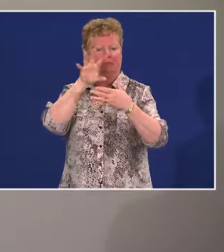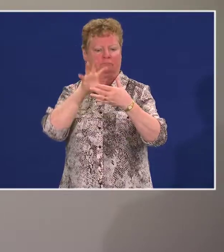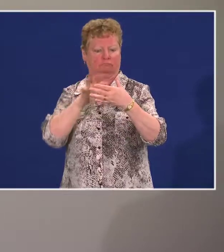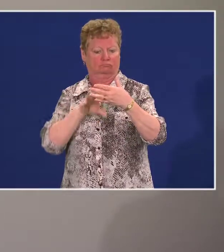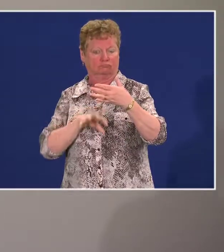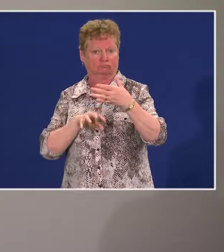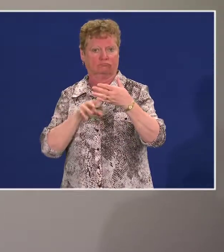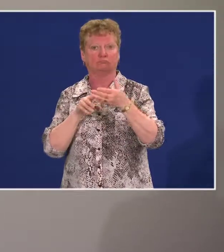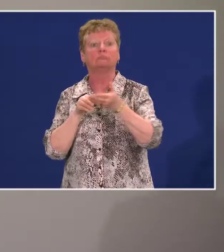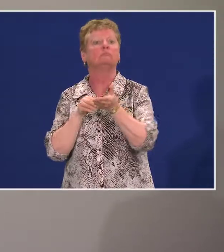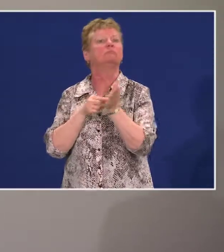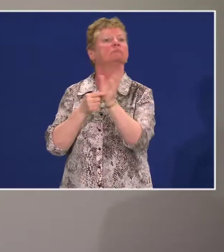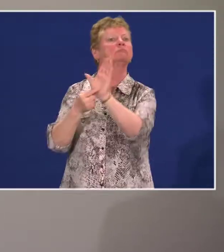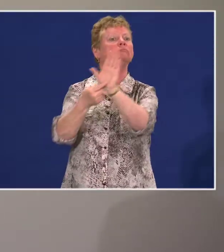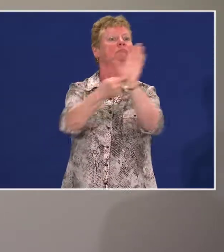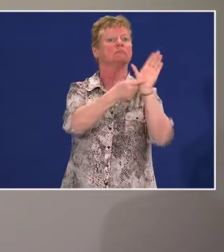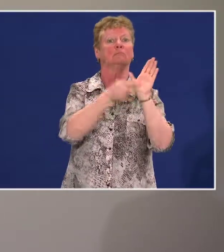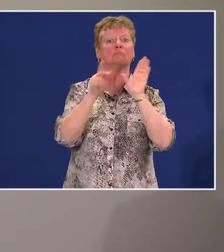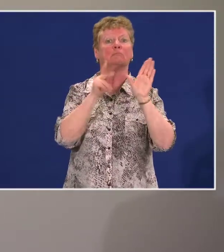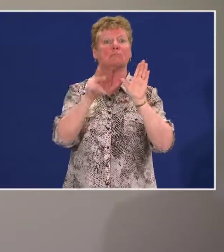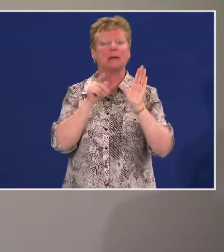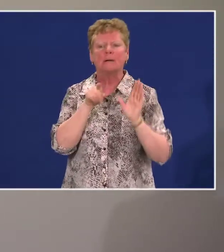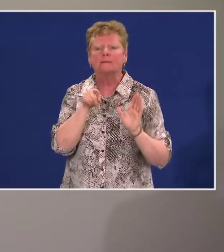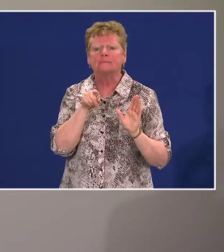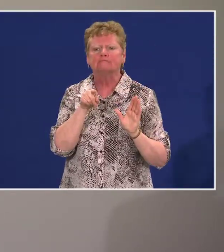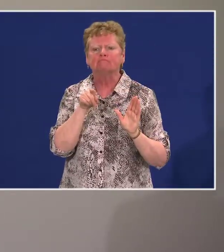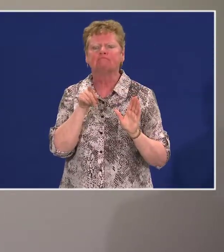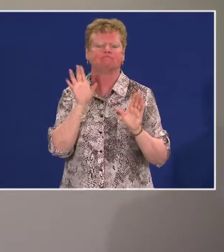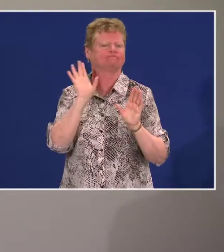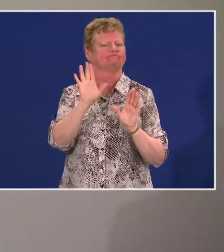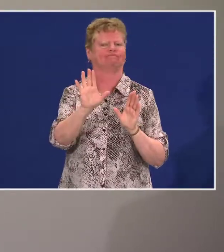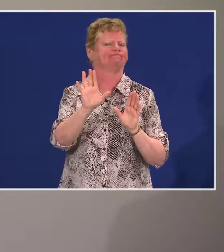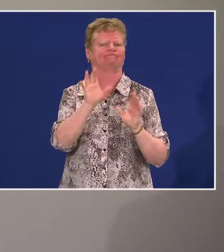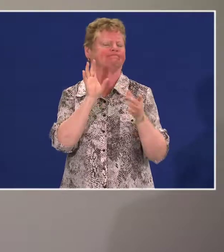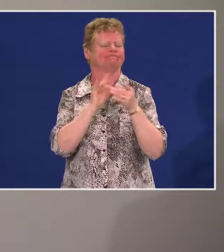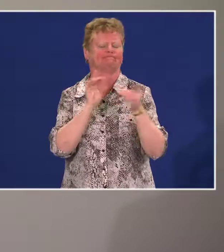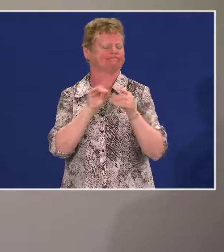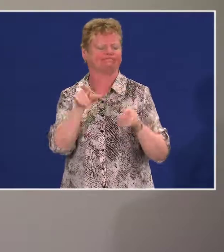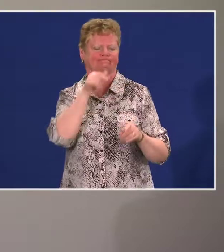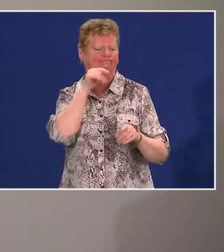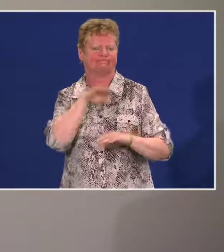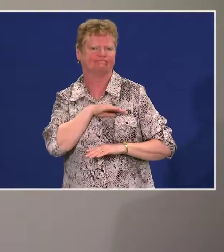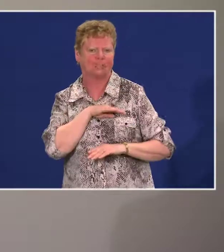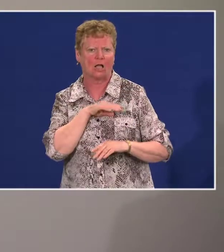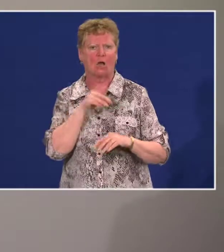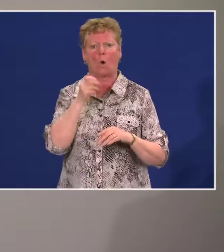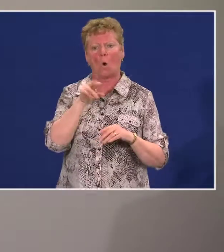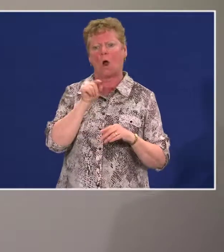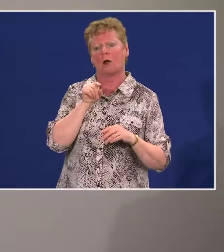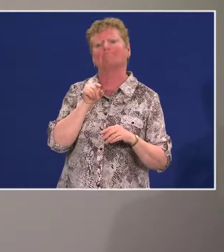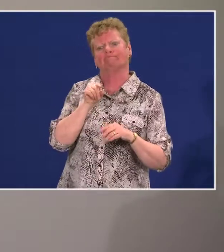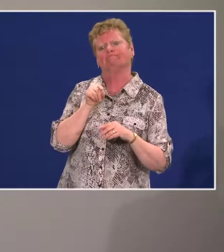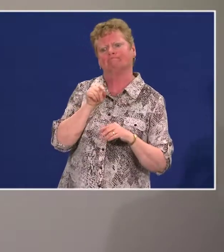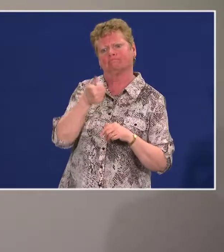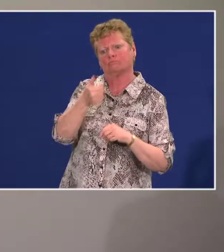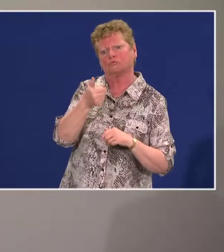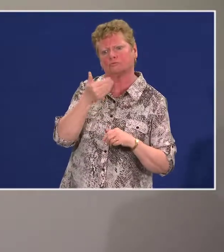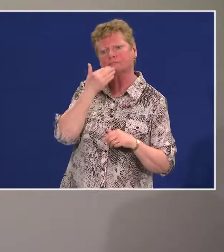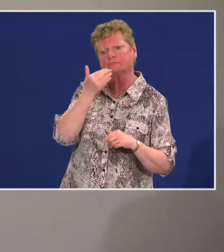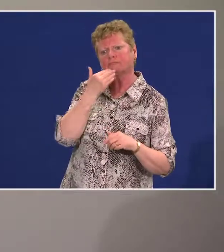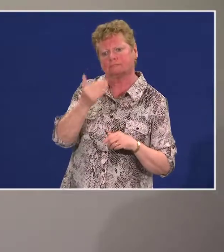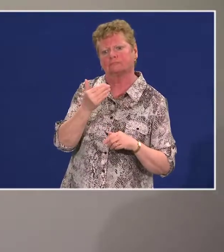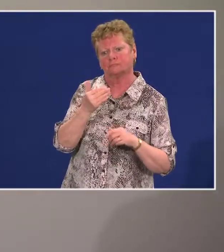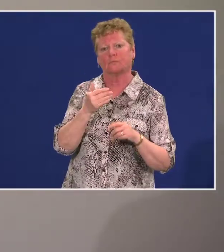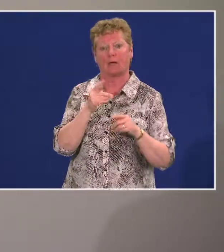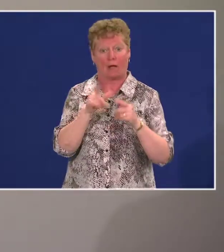comment. People will have the opportunity to comment on them, and only then would they then